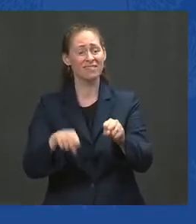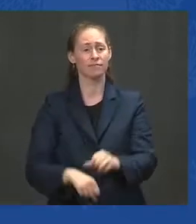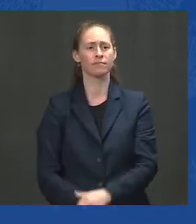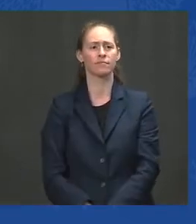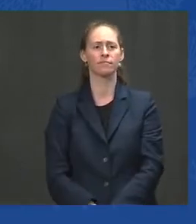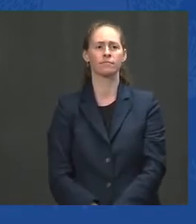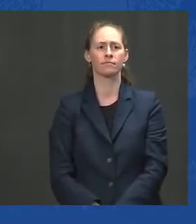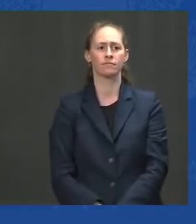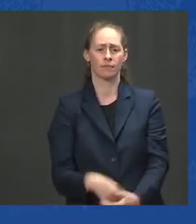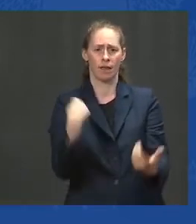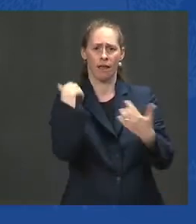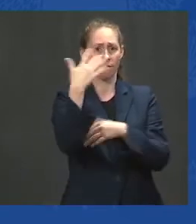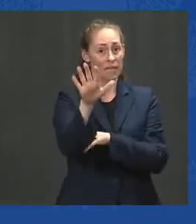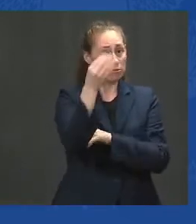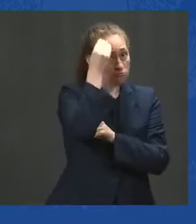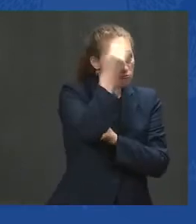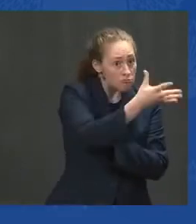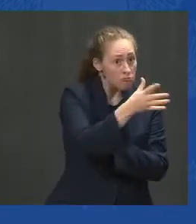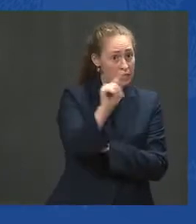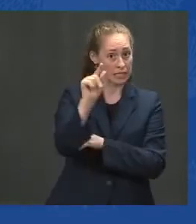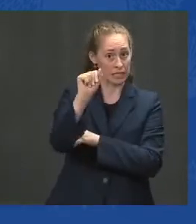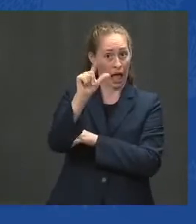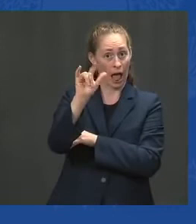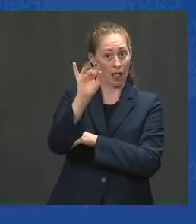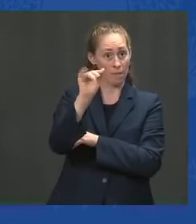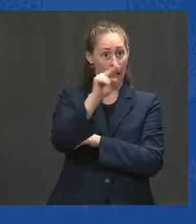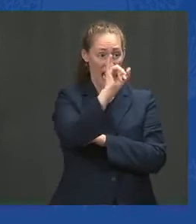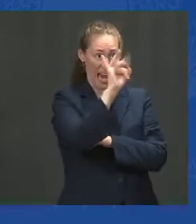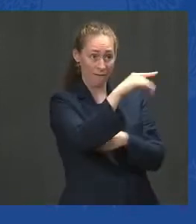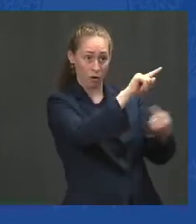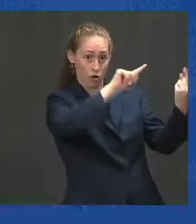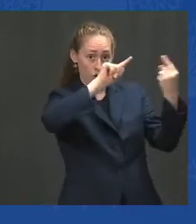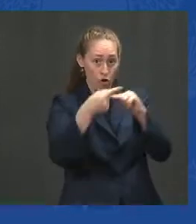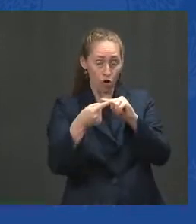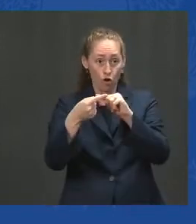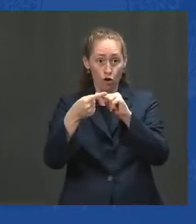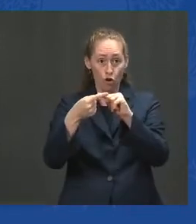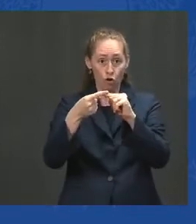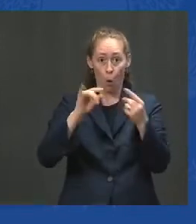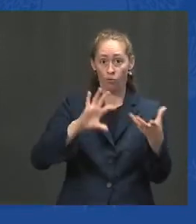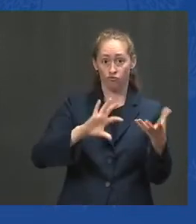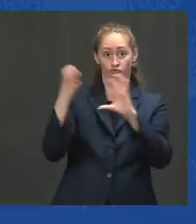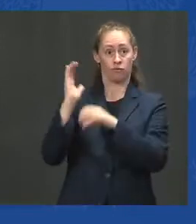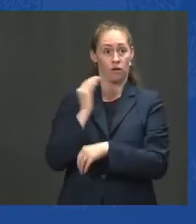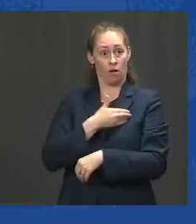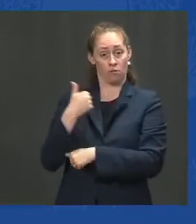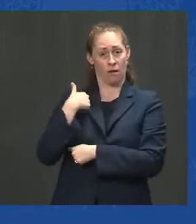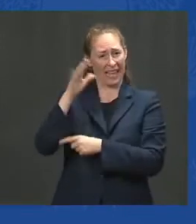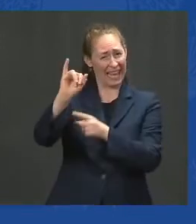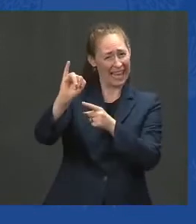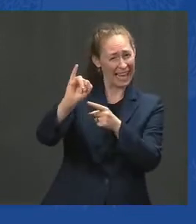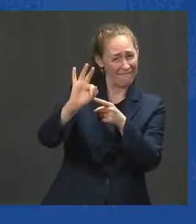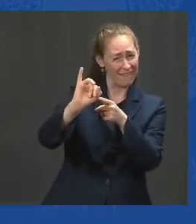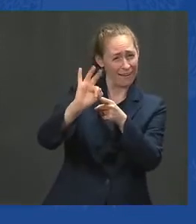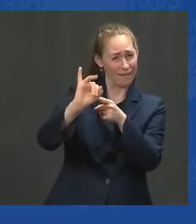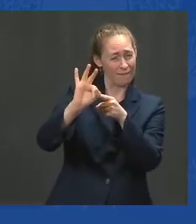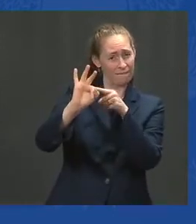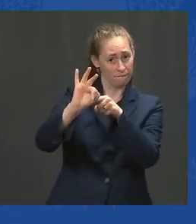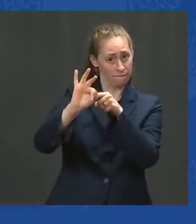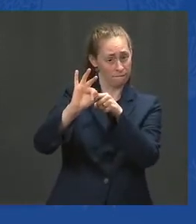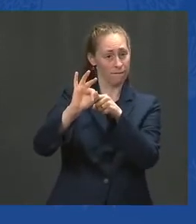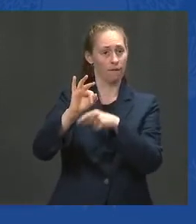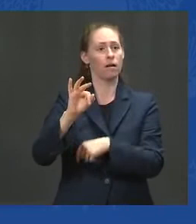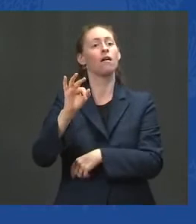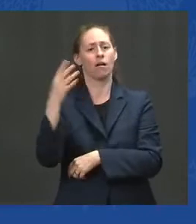if they attack our personnel or disrupt our operation, the U.S. presence will be